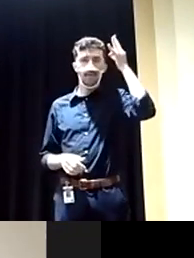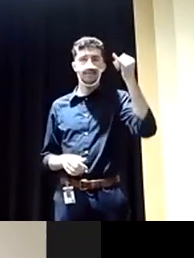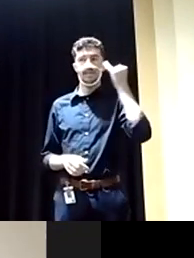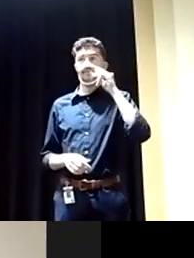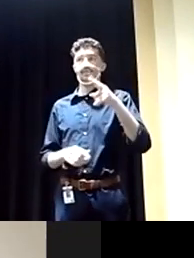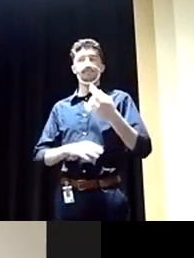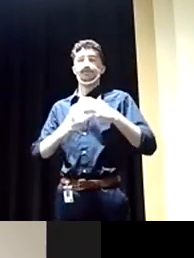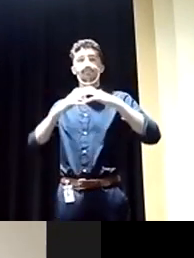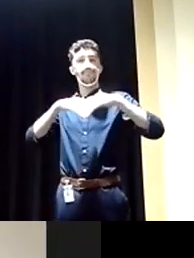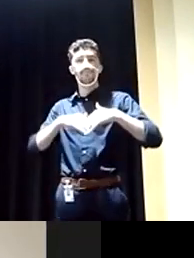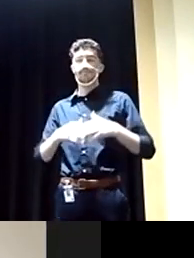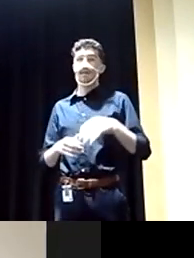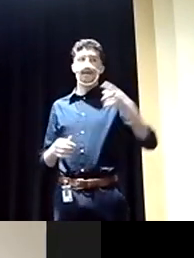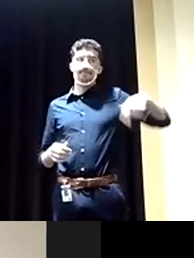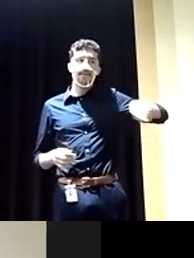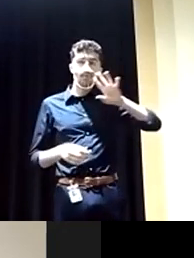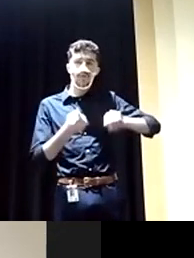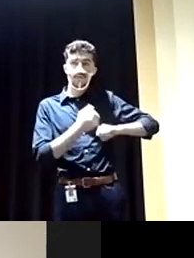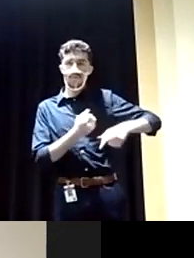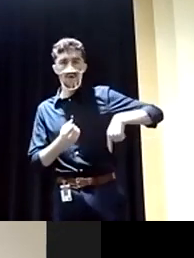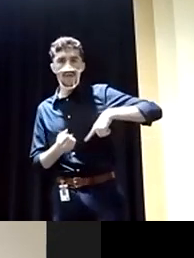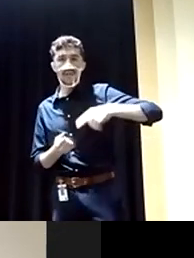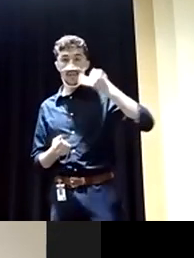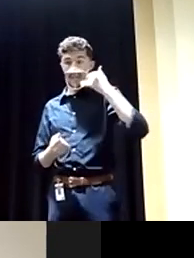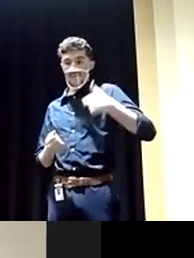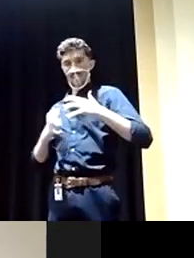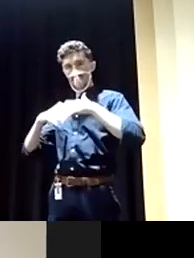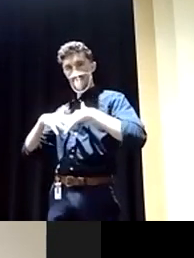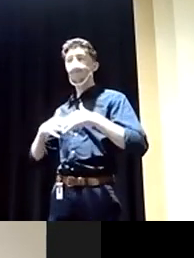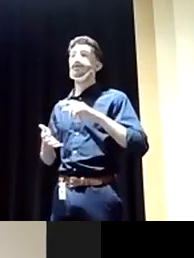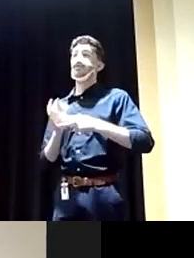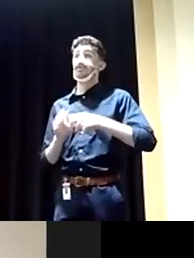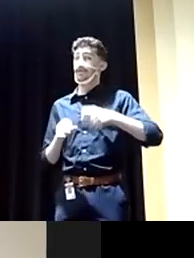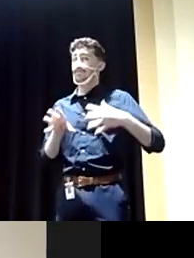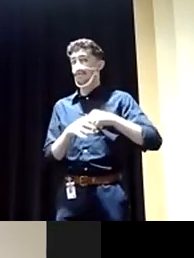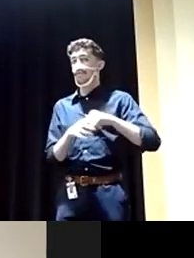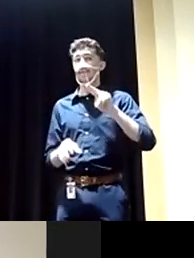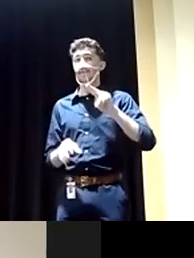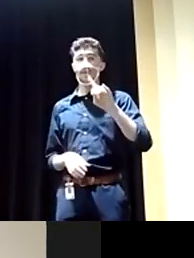and they're going to have our back if somebody attacks us. So we must always stay in NATO.